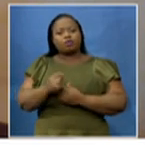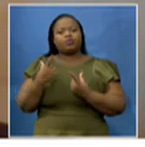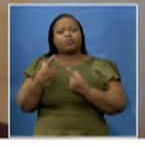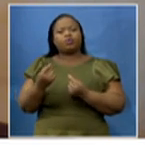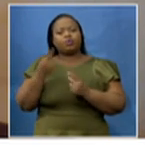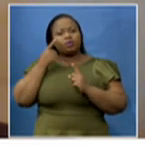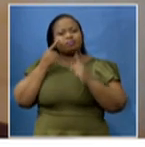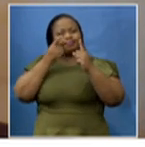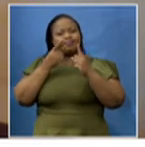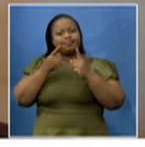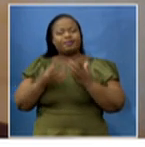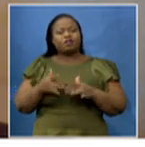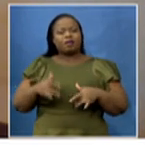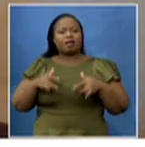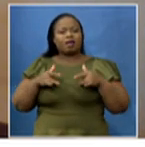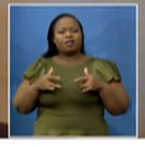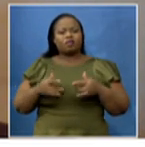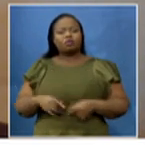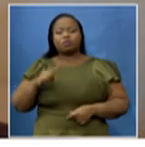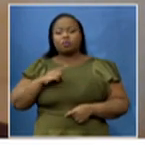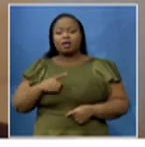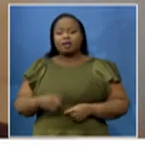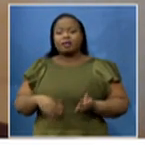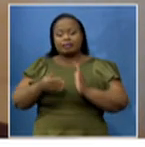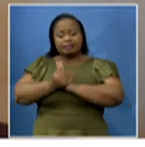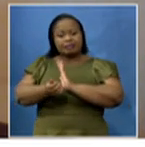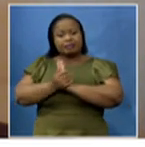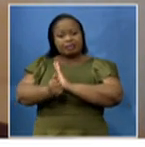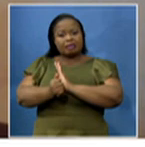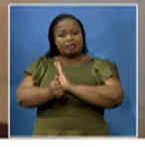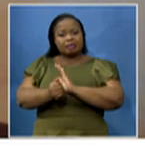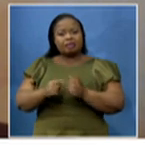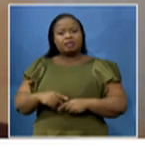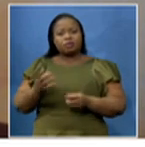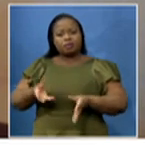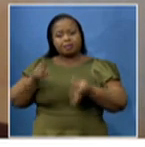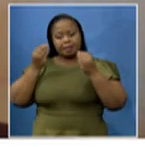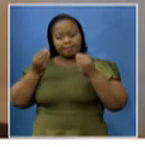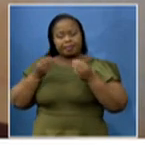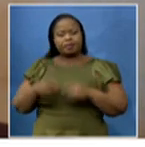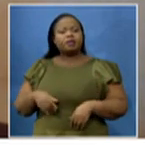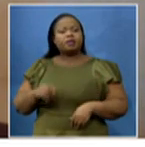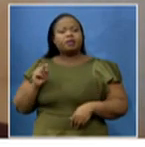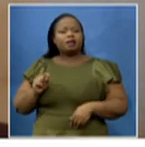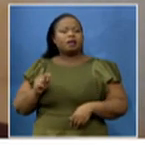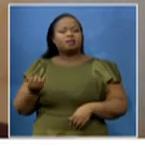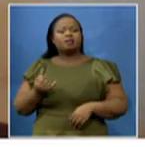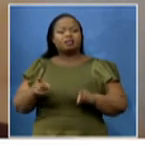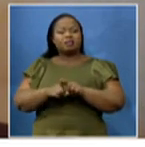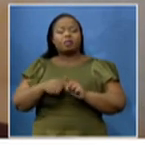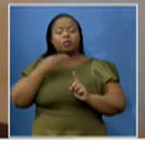delicate skill, soft skills that we have been given in the science of nursing, just like Florence